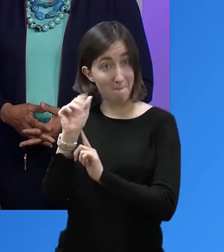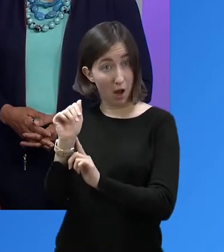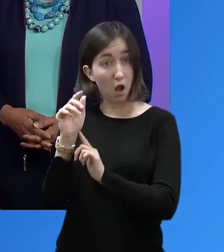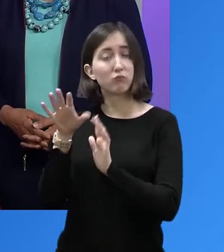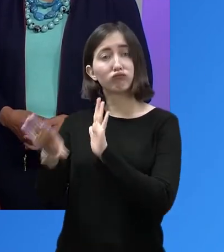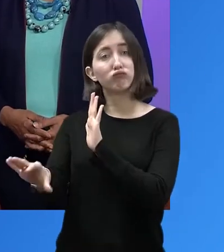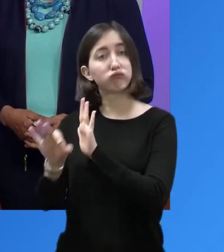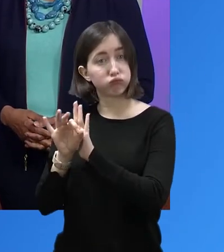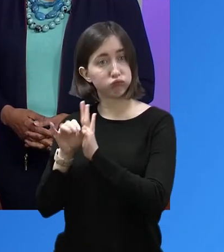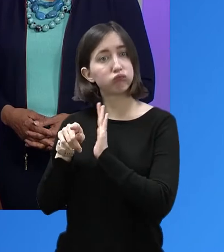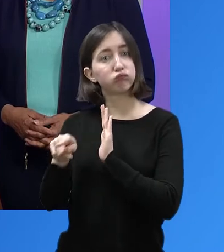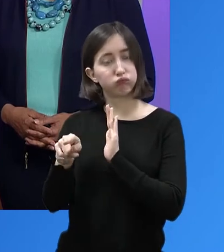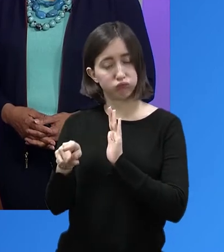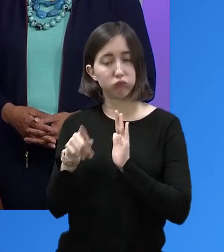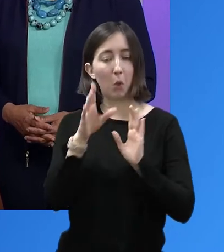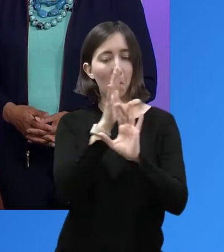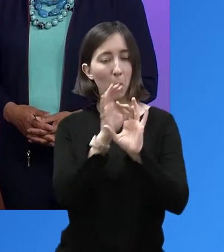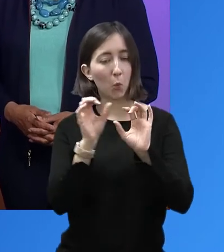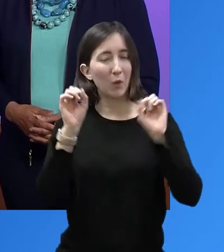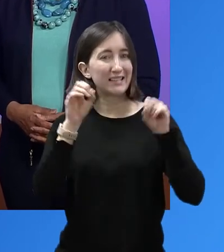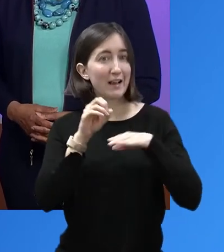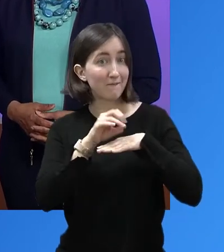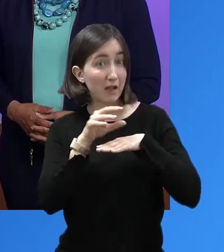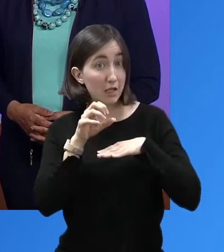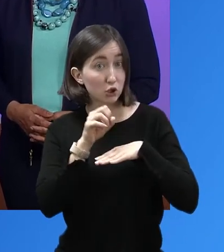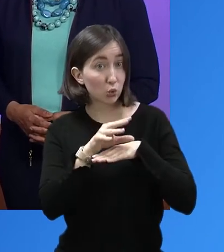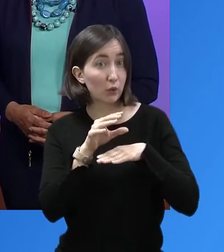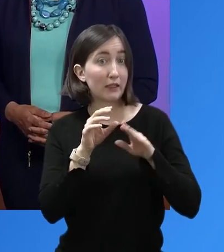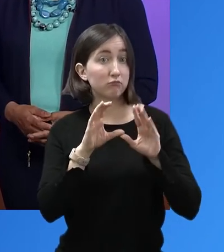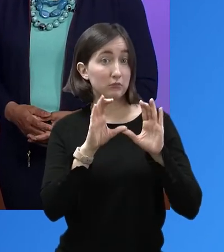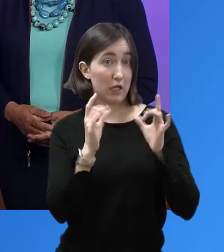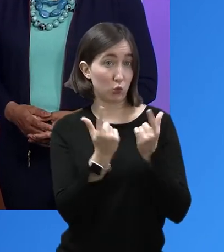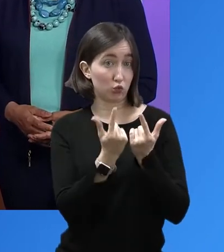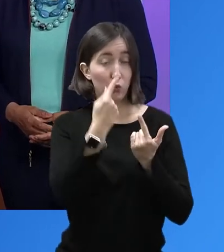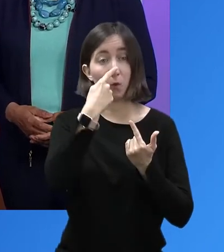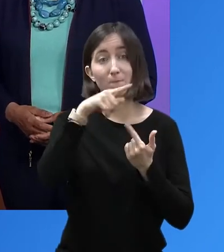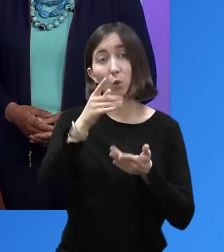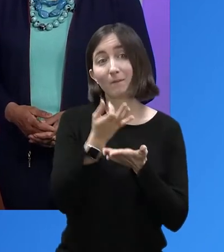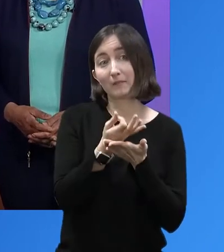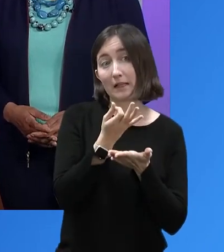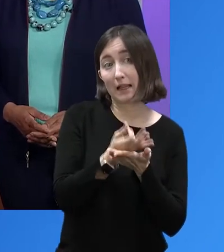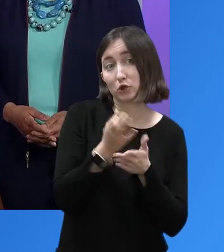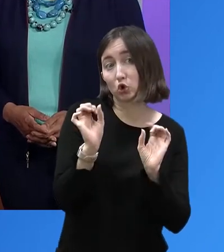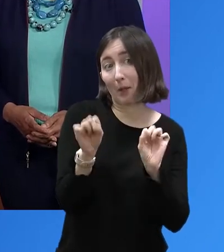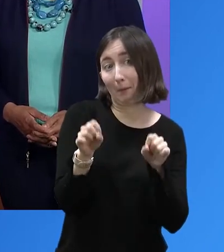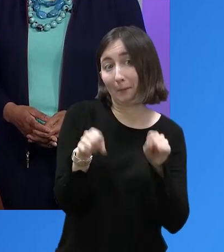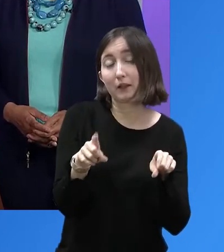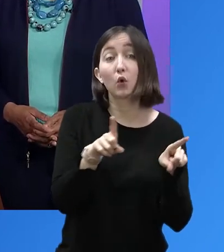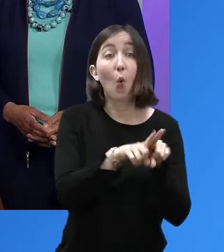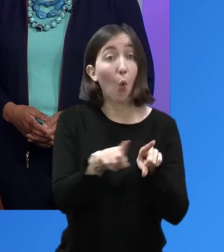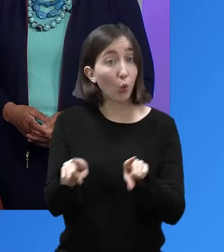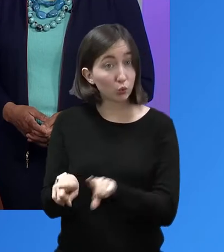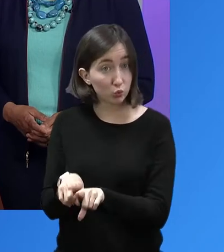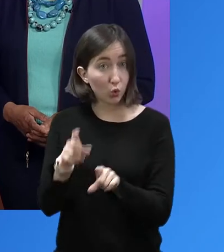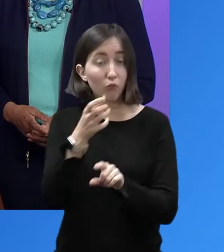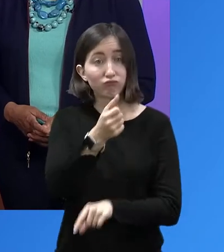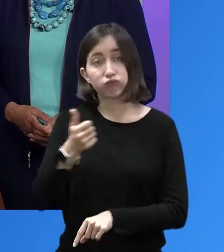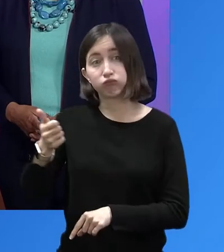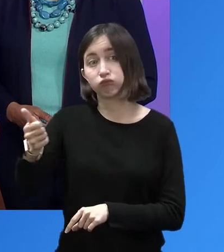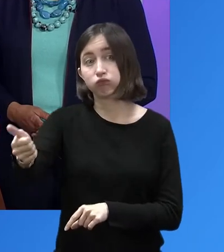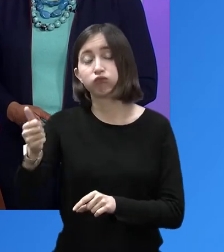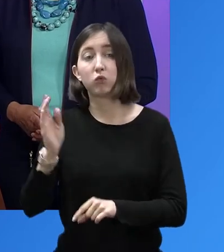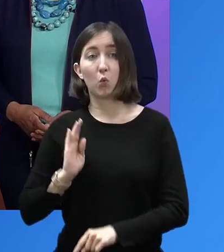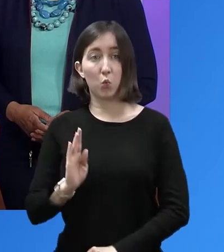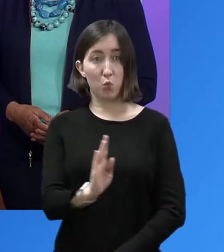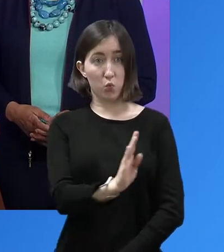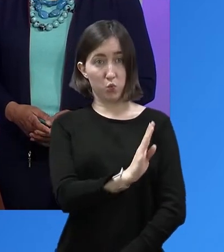Barrera to the President's Advisory Council on Financial Capability, and she was also named to the Board of Directors for the Federal Reserve